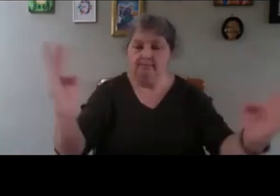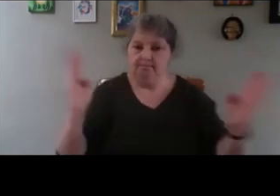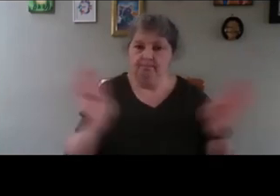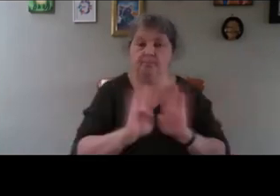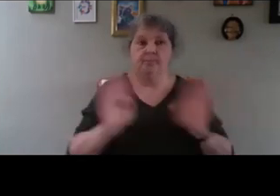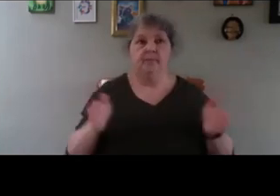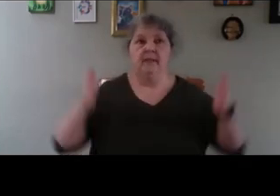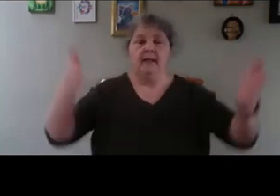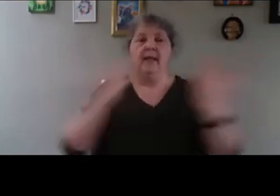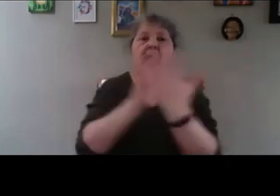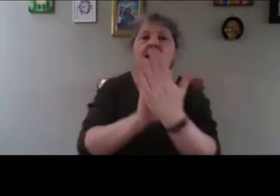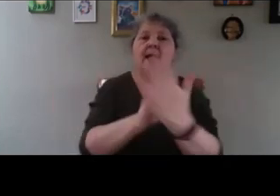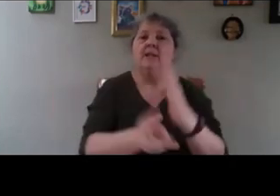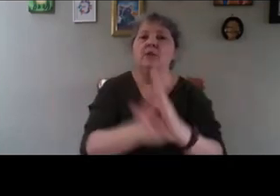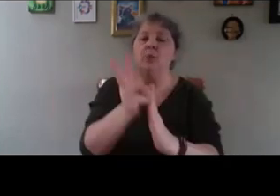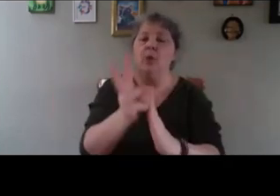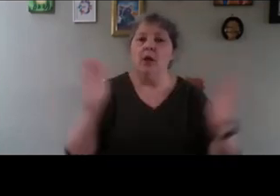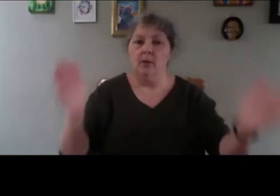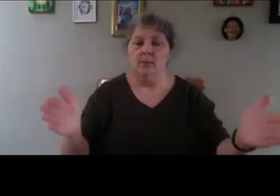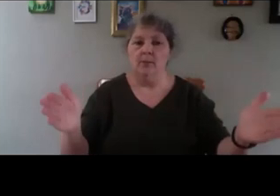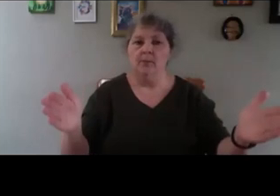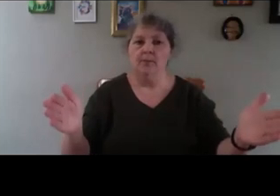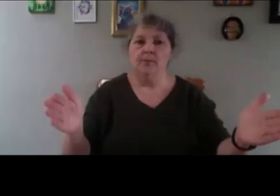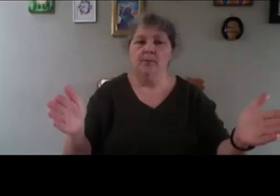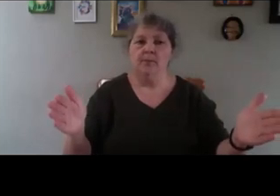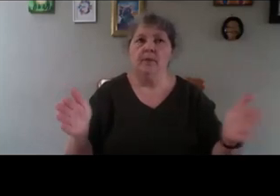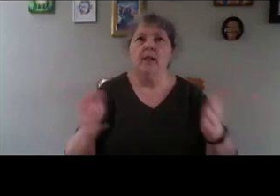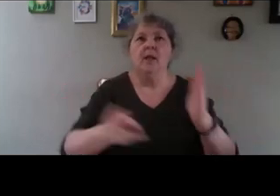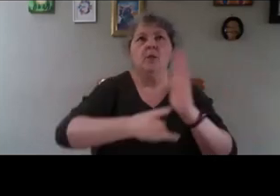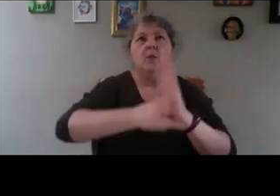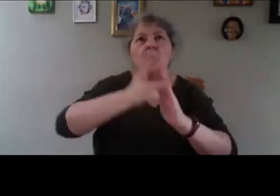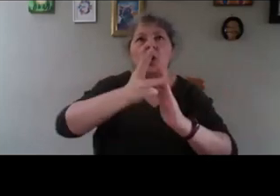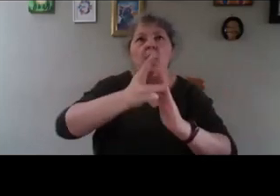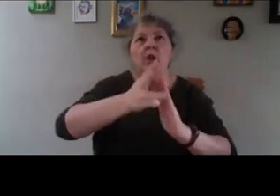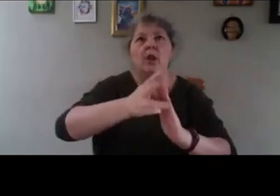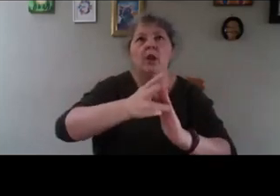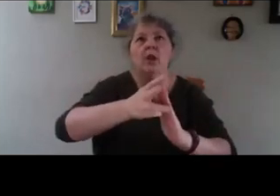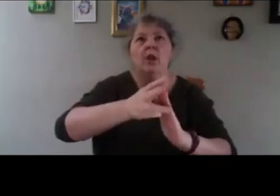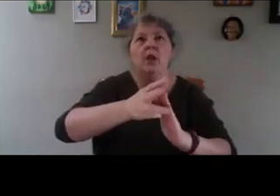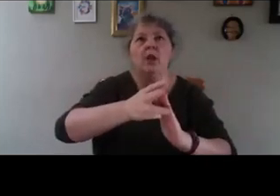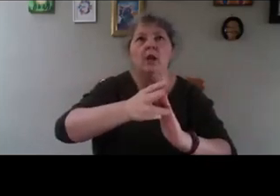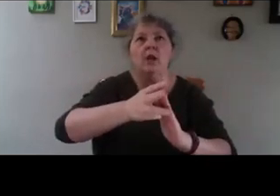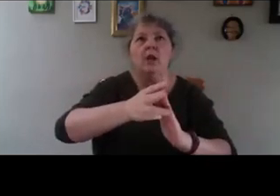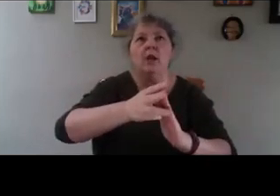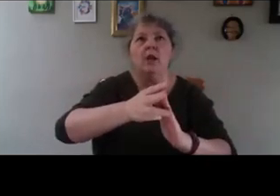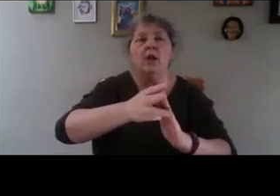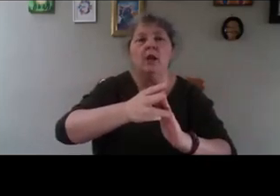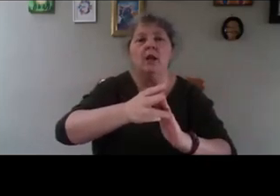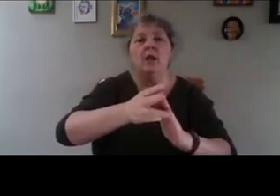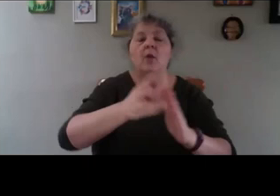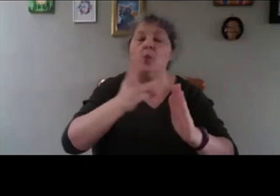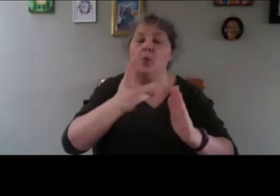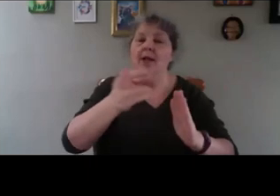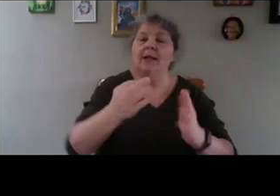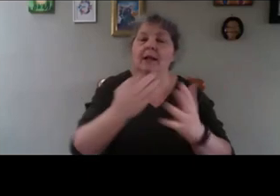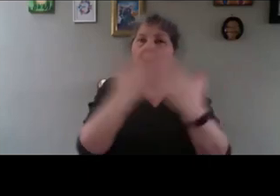south-facing in front of the wall. South-facing. And the wall is going to get a lot of energy from